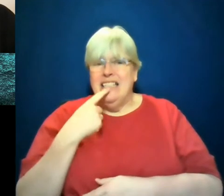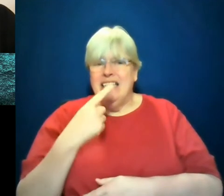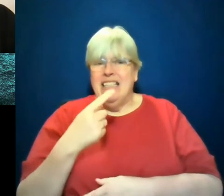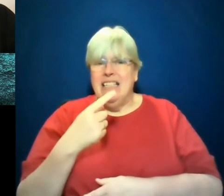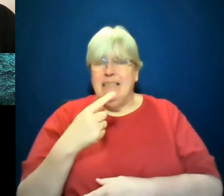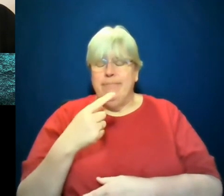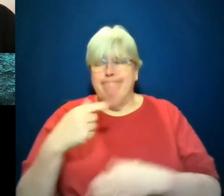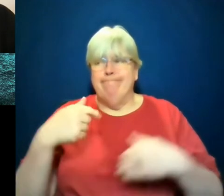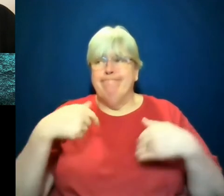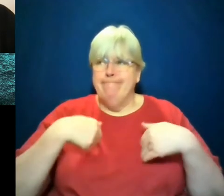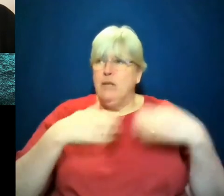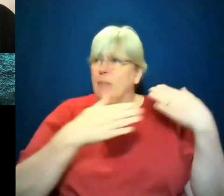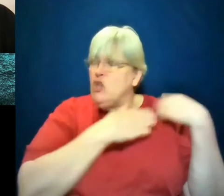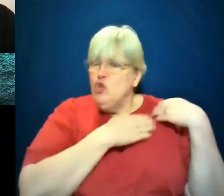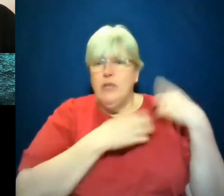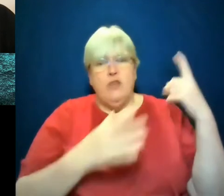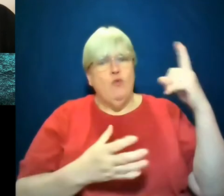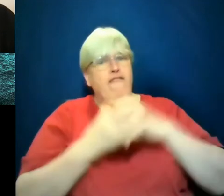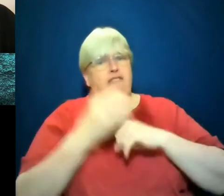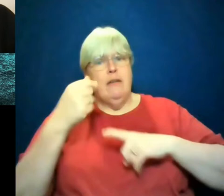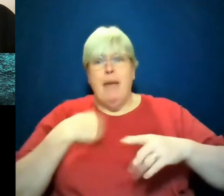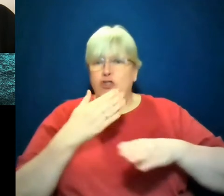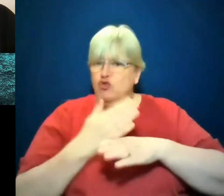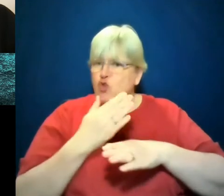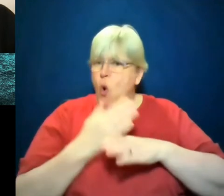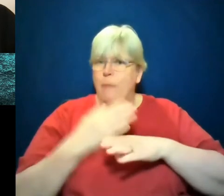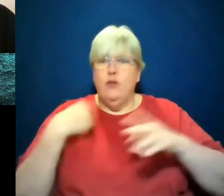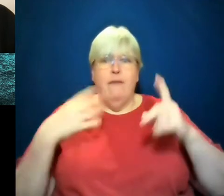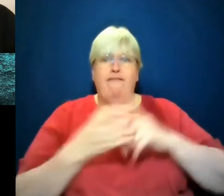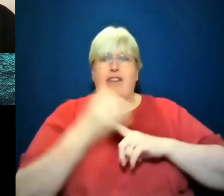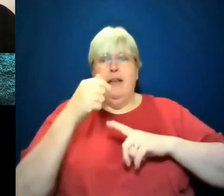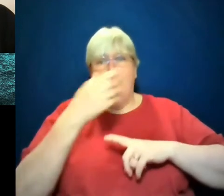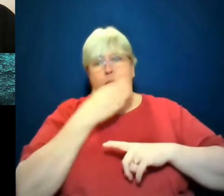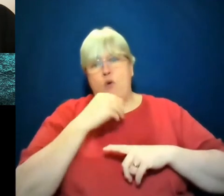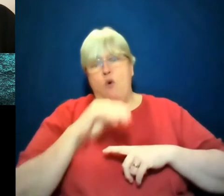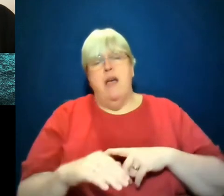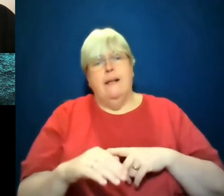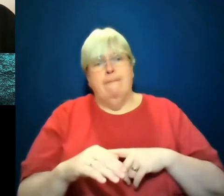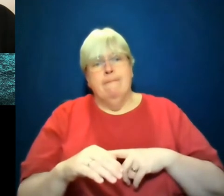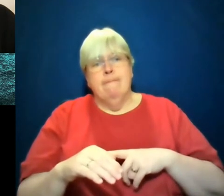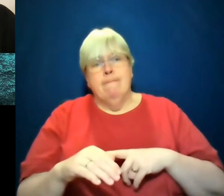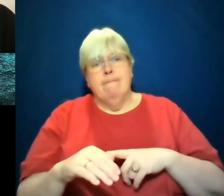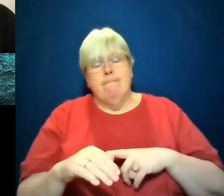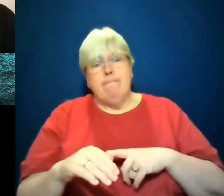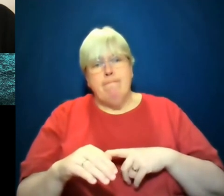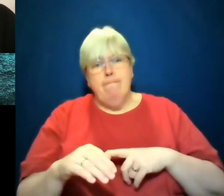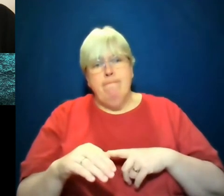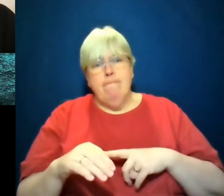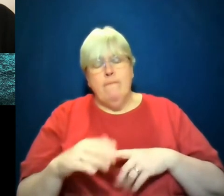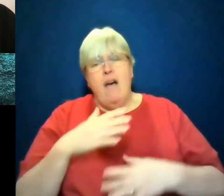to find him. It is the right thing to do to find him. And yet it's quite hard to care that much about him.